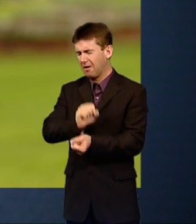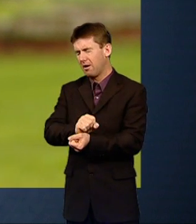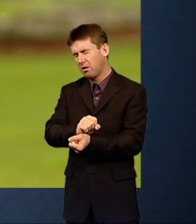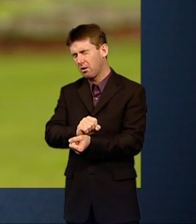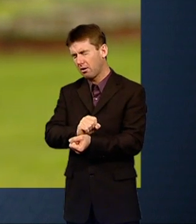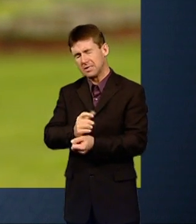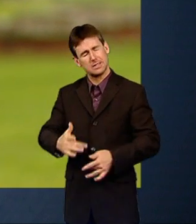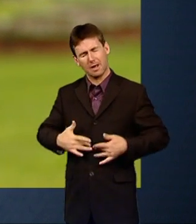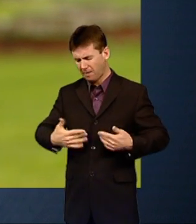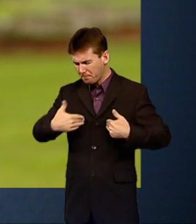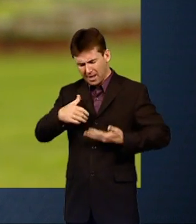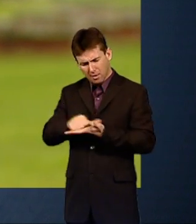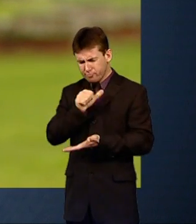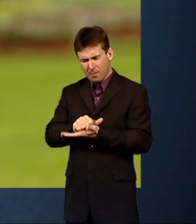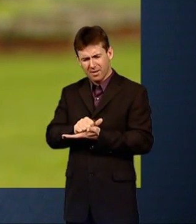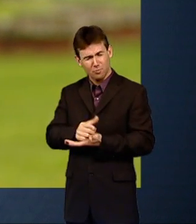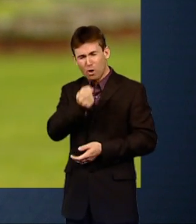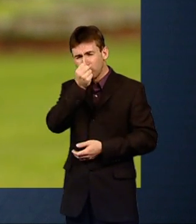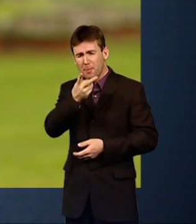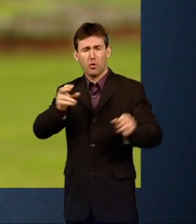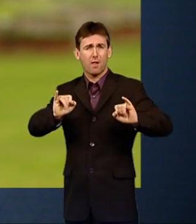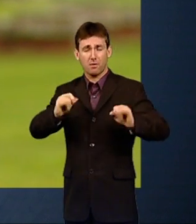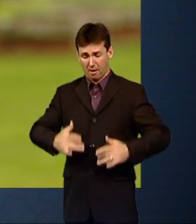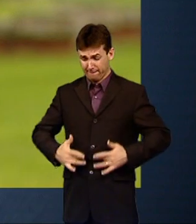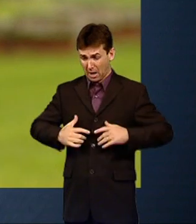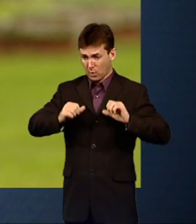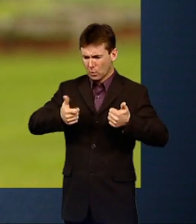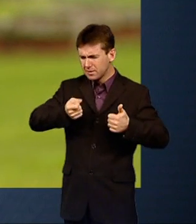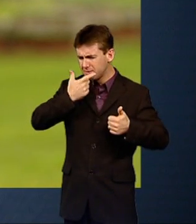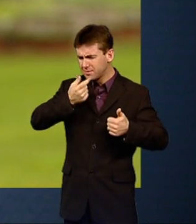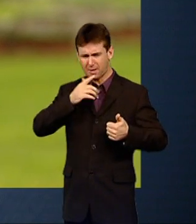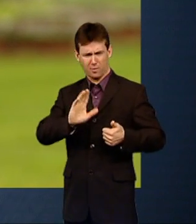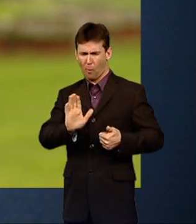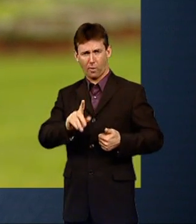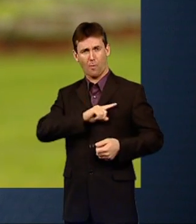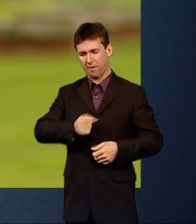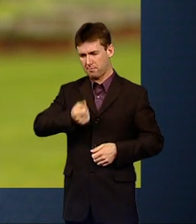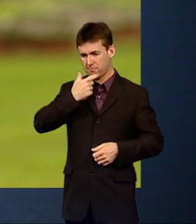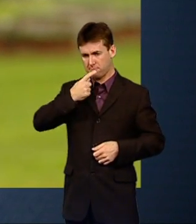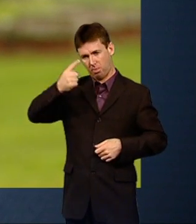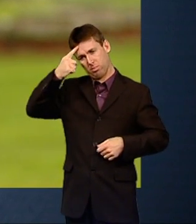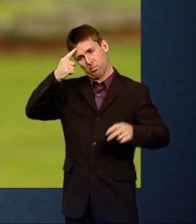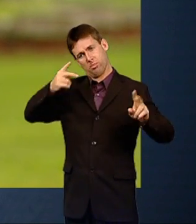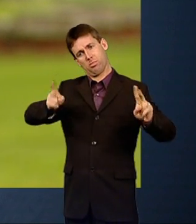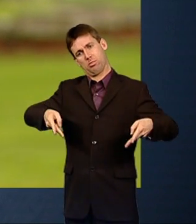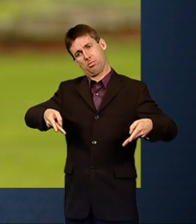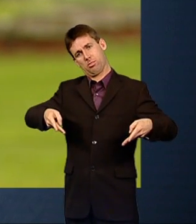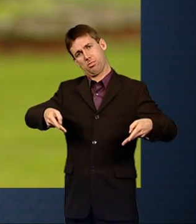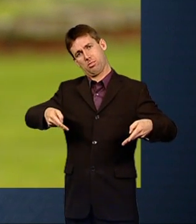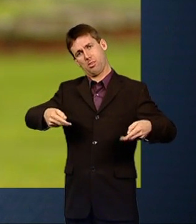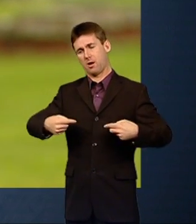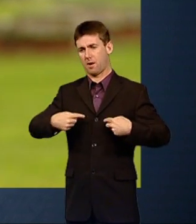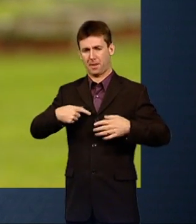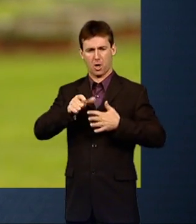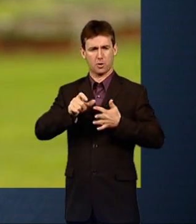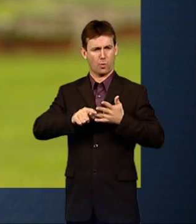Rubbish. It didn't make me feel good, because it wasn't me. Everything I did well in, I felt